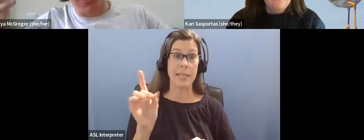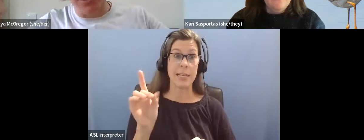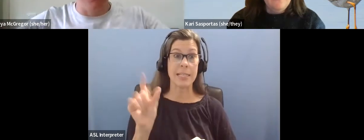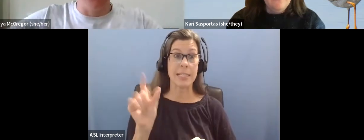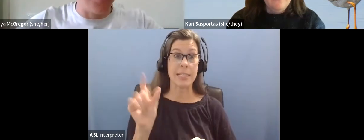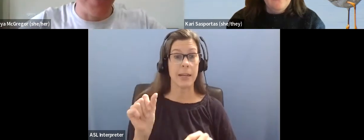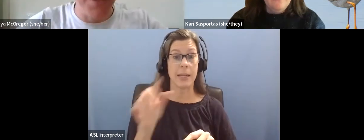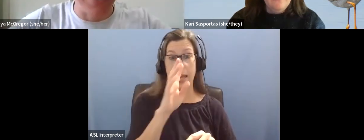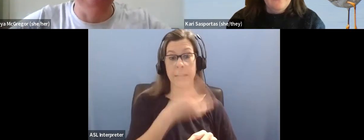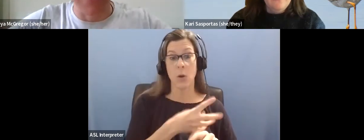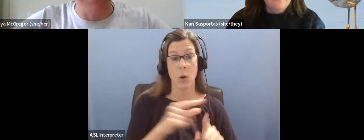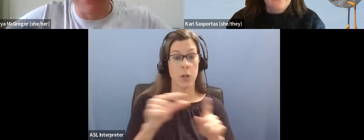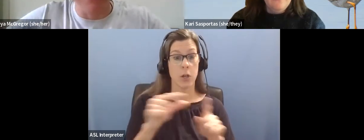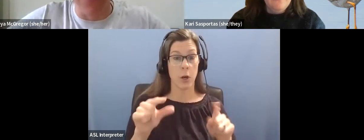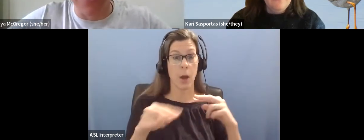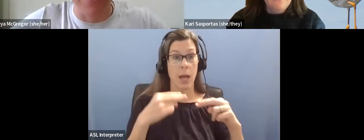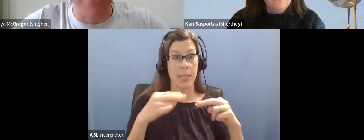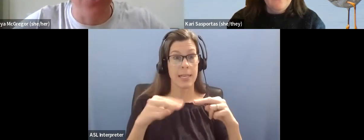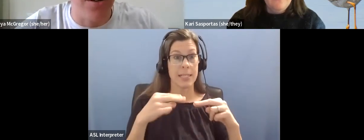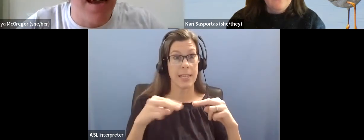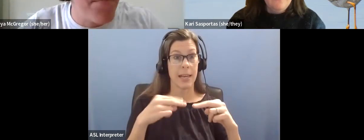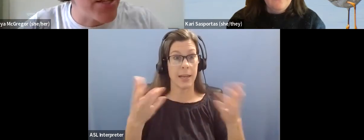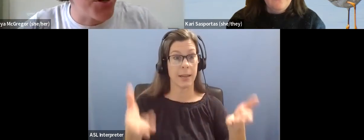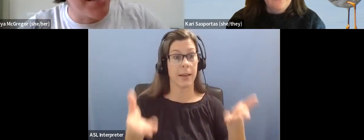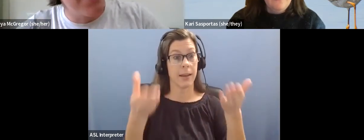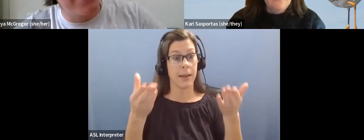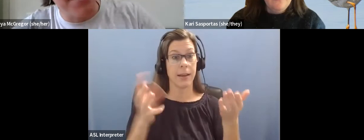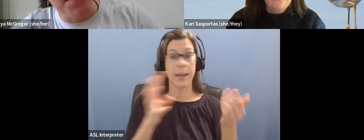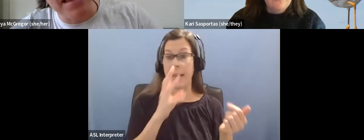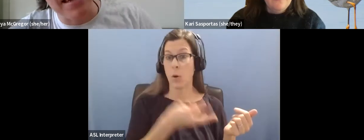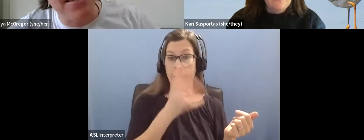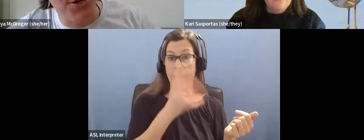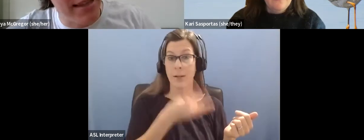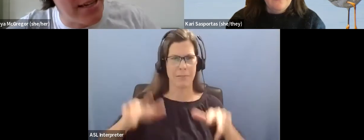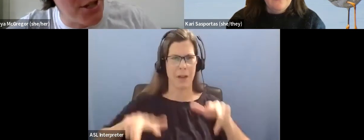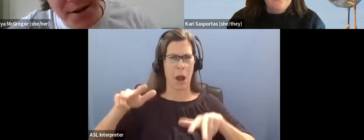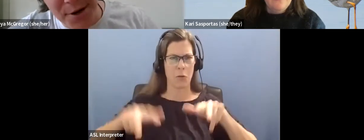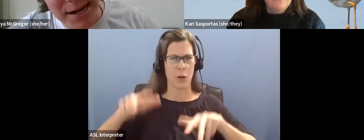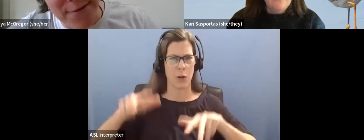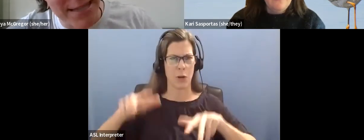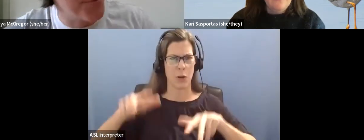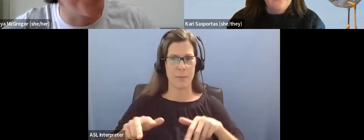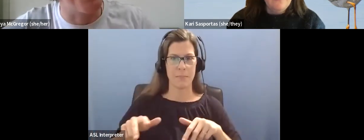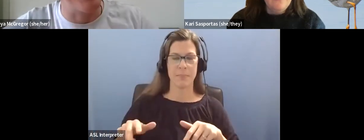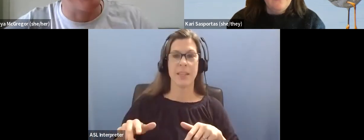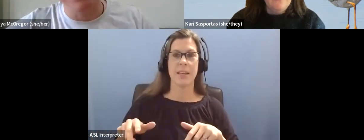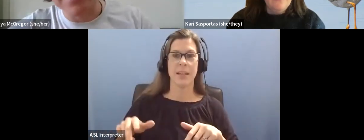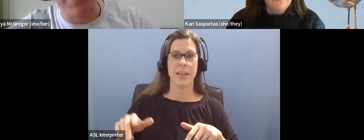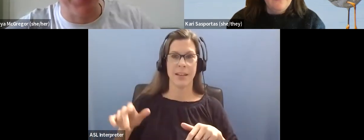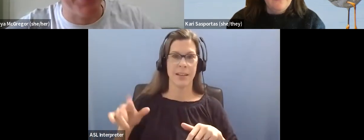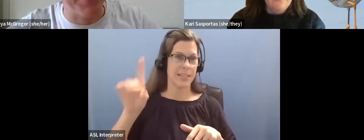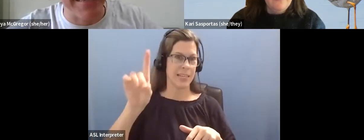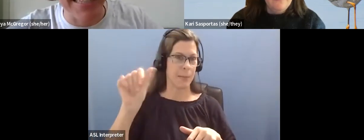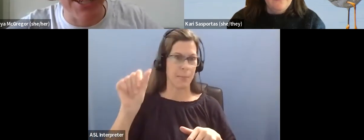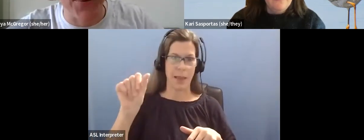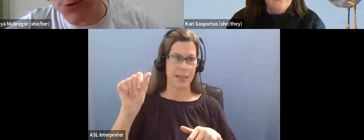you have a disability, like that's fine. That's not, it's only, disability is only a dirty word if there's a problem with it, and there